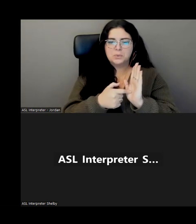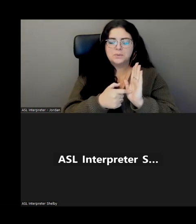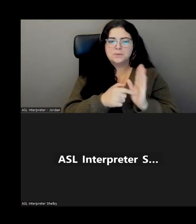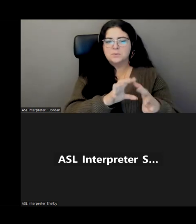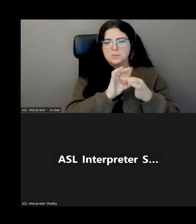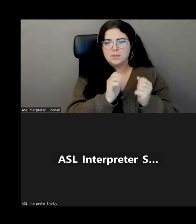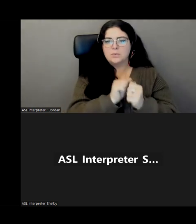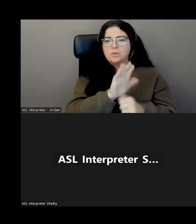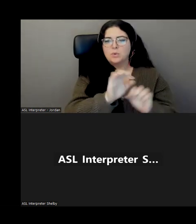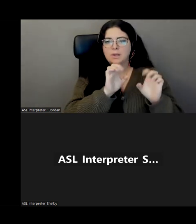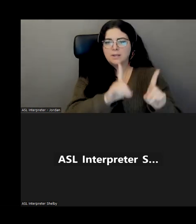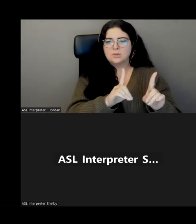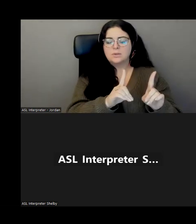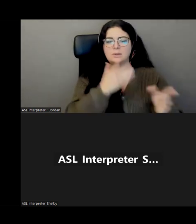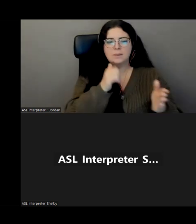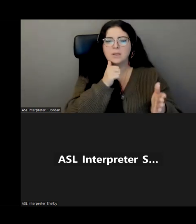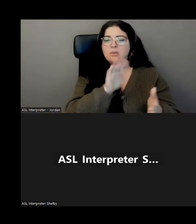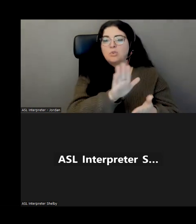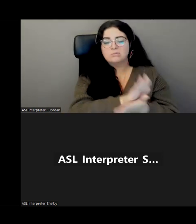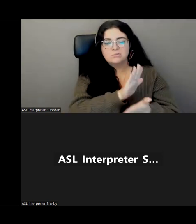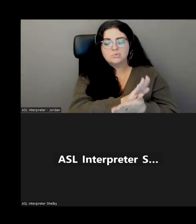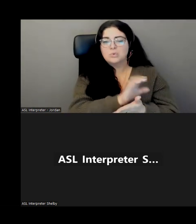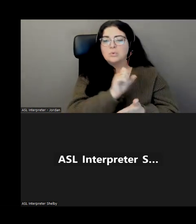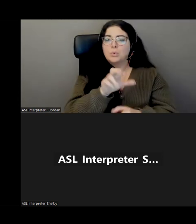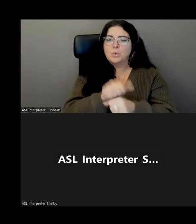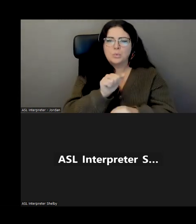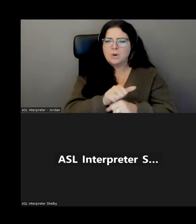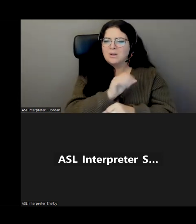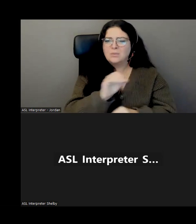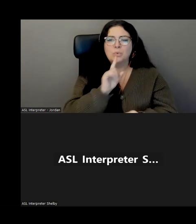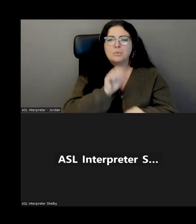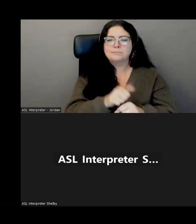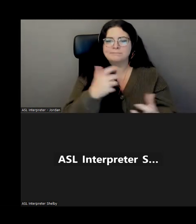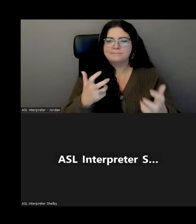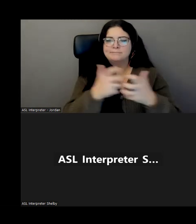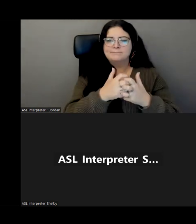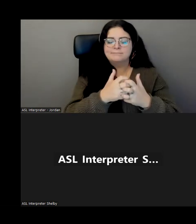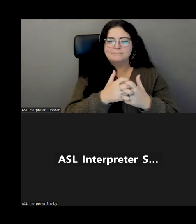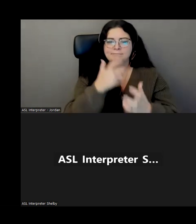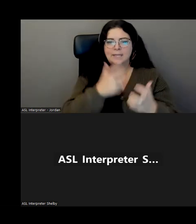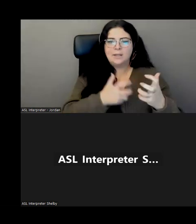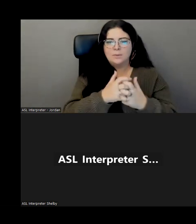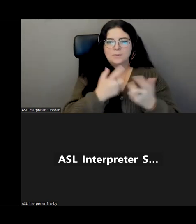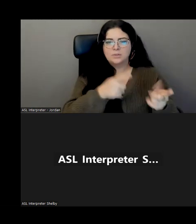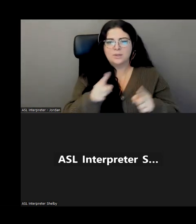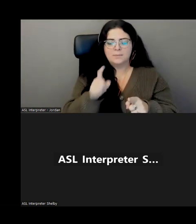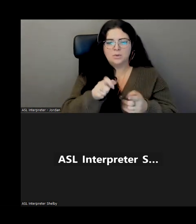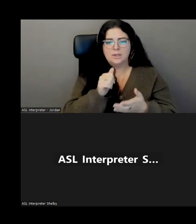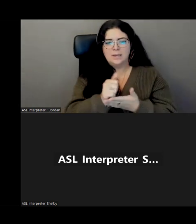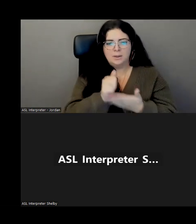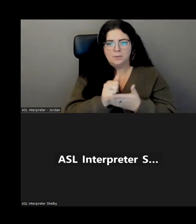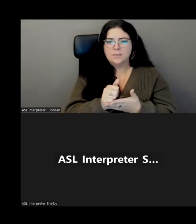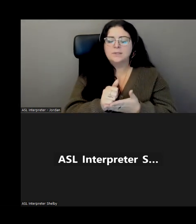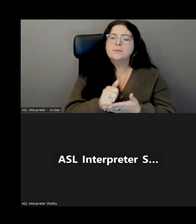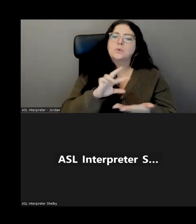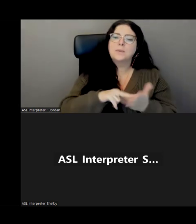Maybe you're not being accommodated in school or in the workplace and you need somebody to help you in that regard. Our career services can